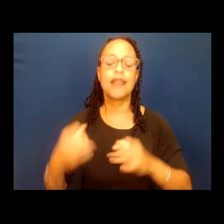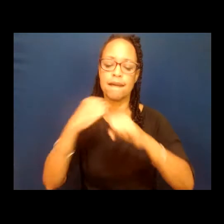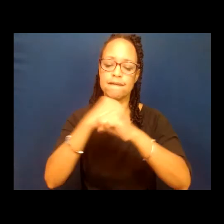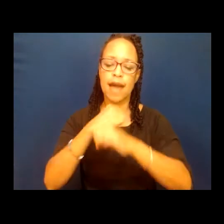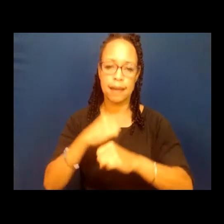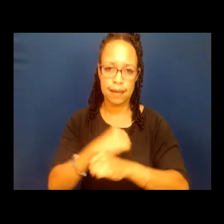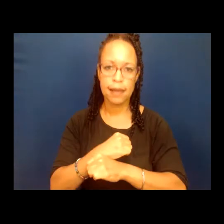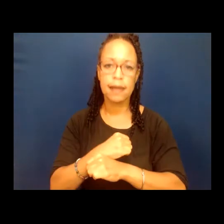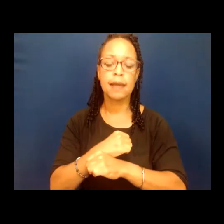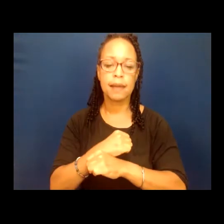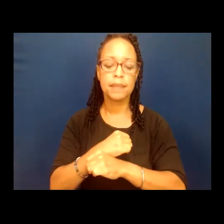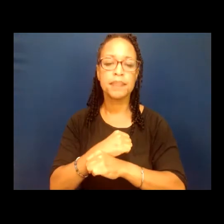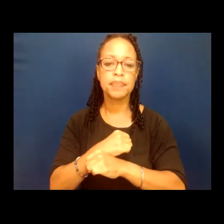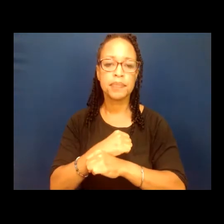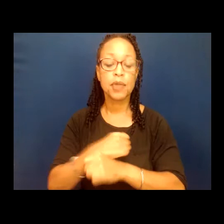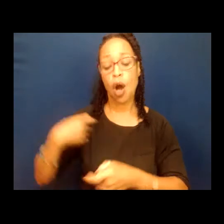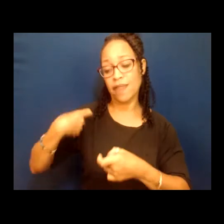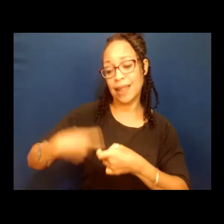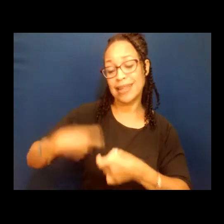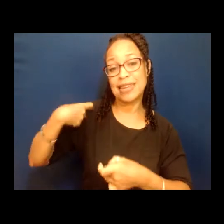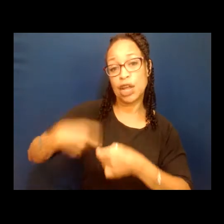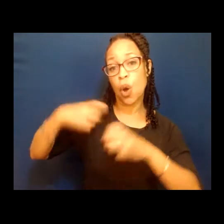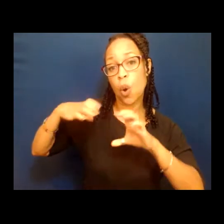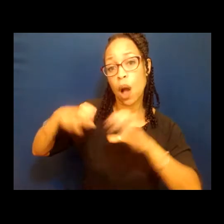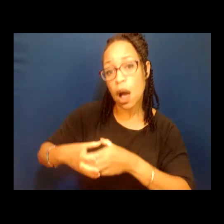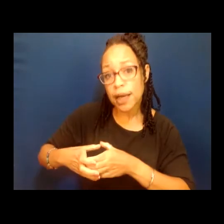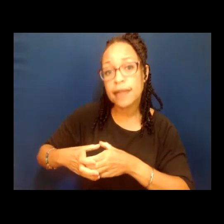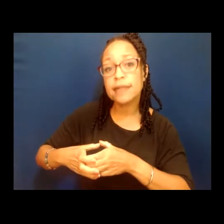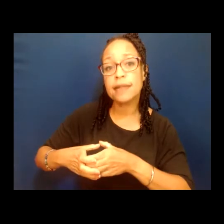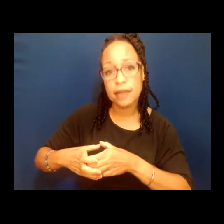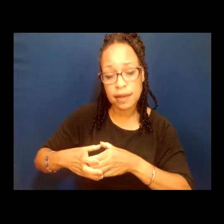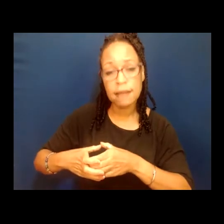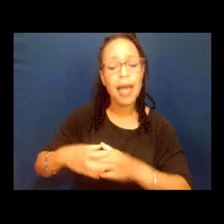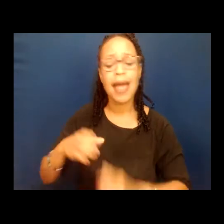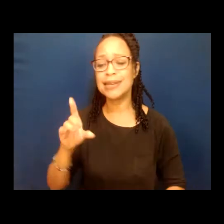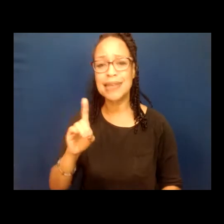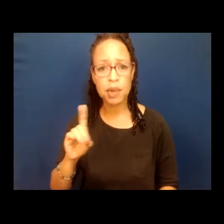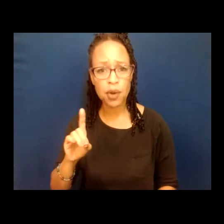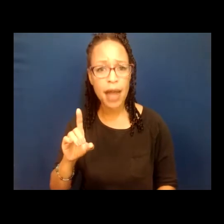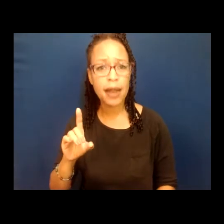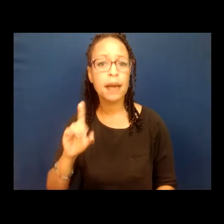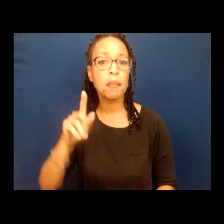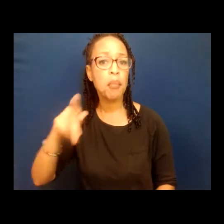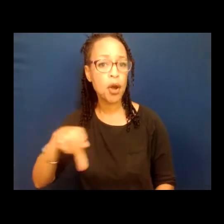Chicano y cada comité central de los condados a través de California, cada club demócrata local,